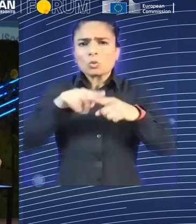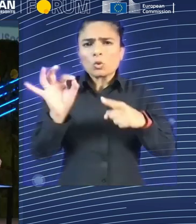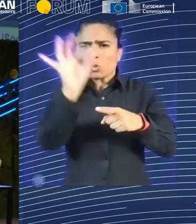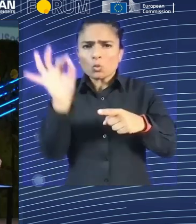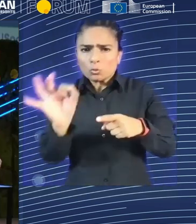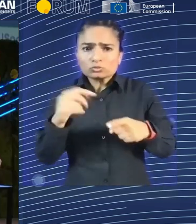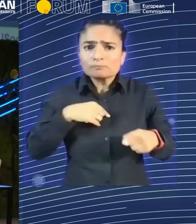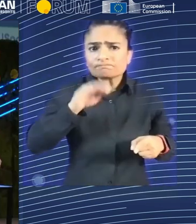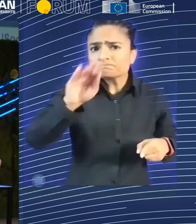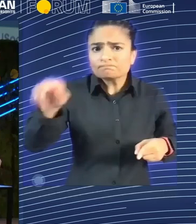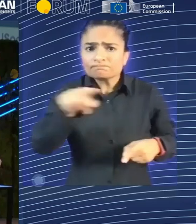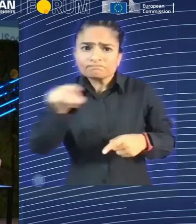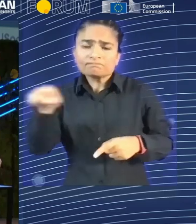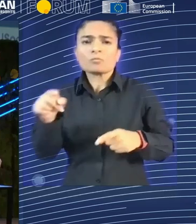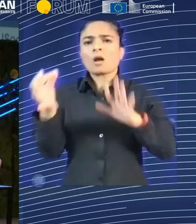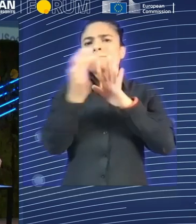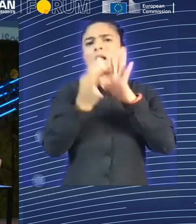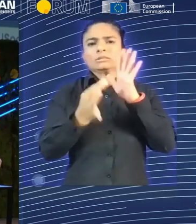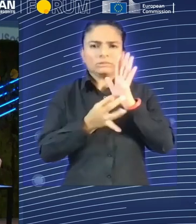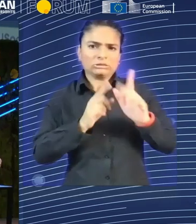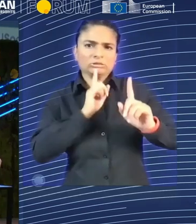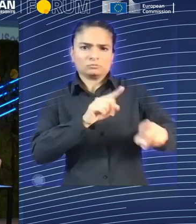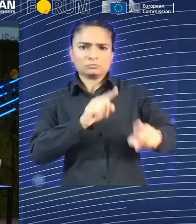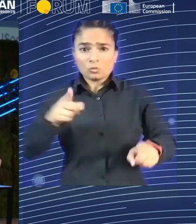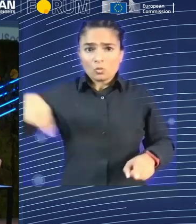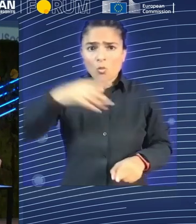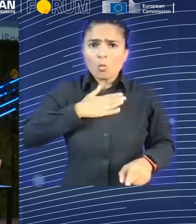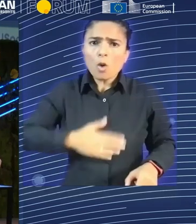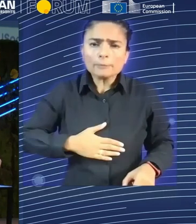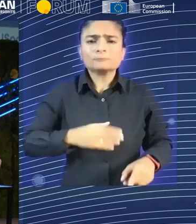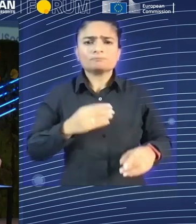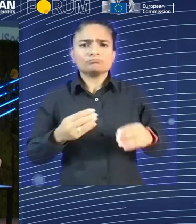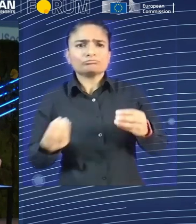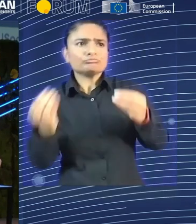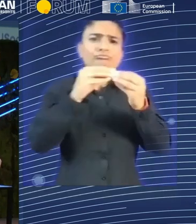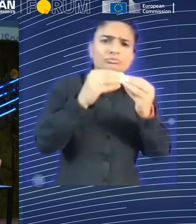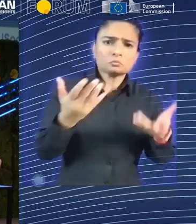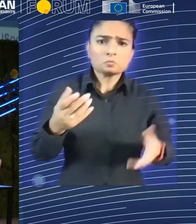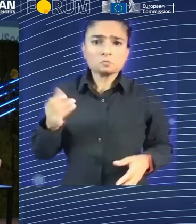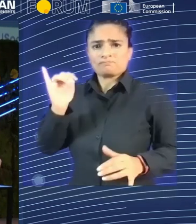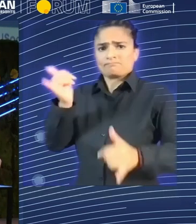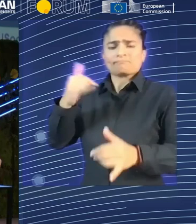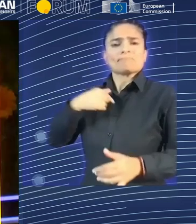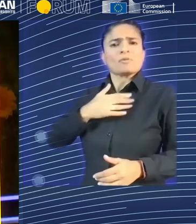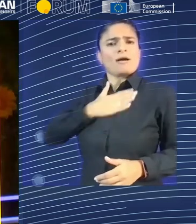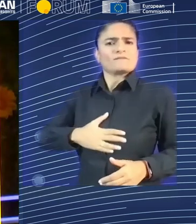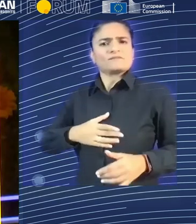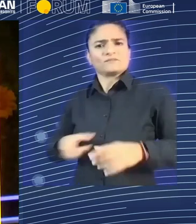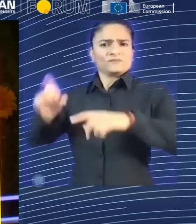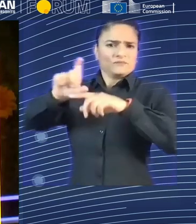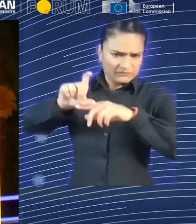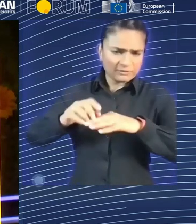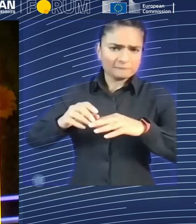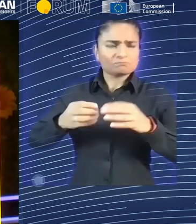I can add, but obviously it's a different kind of segment. Yeah. So I think in the larger company,